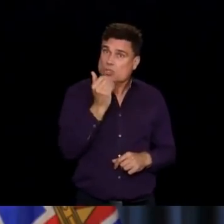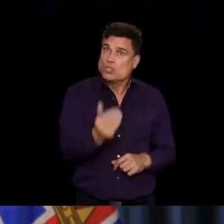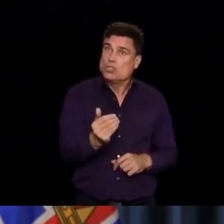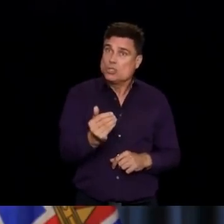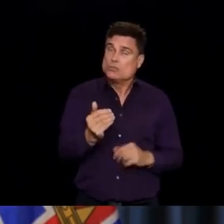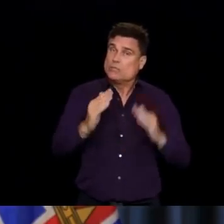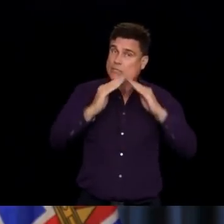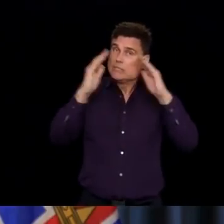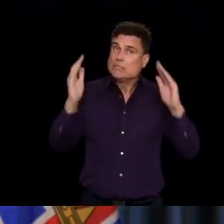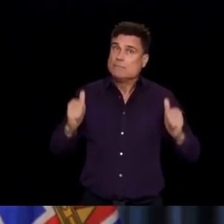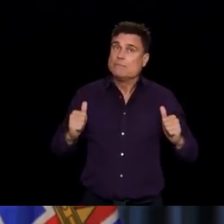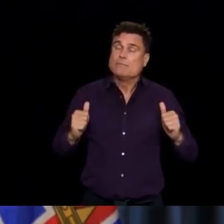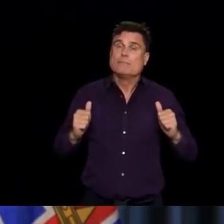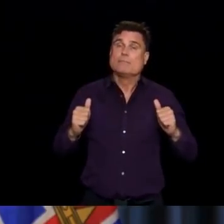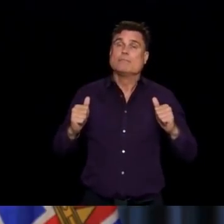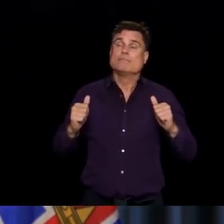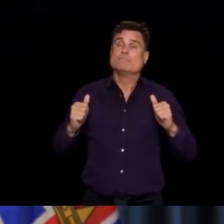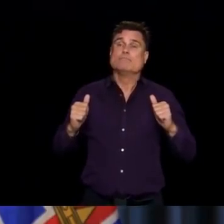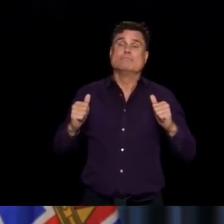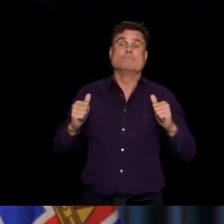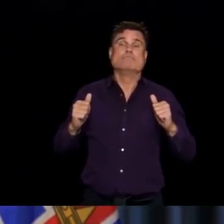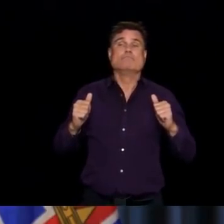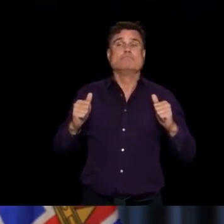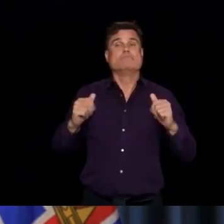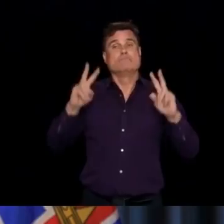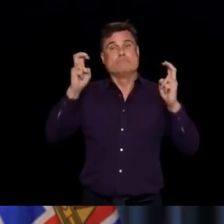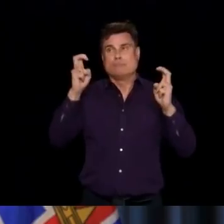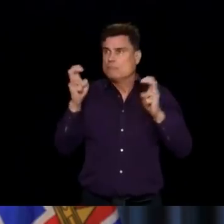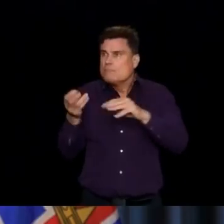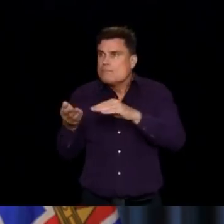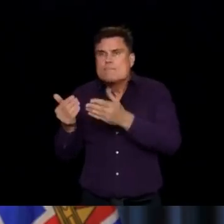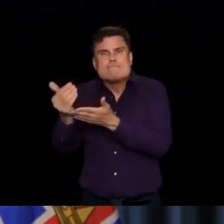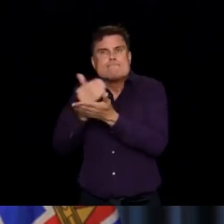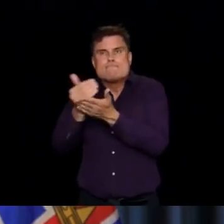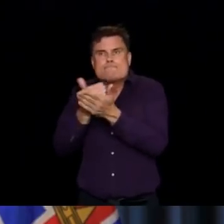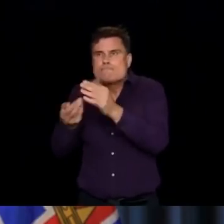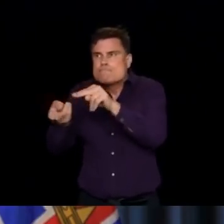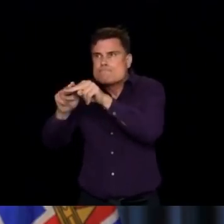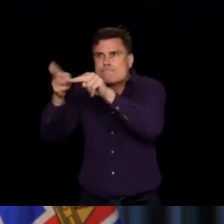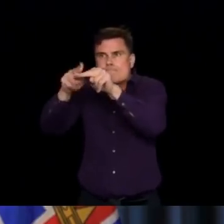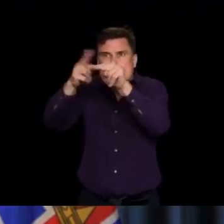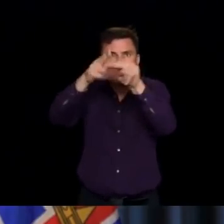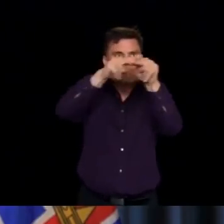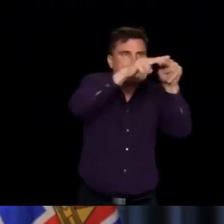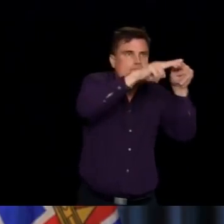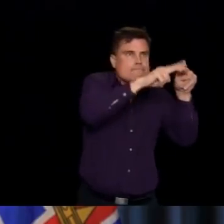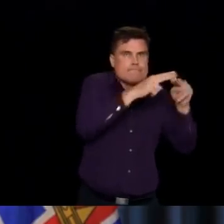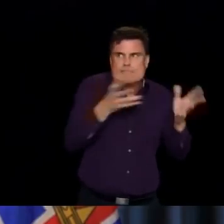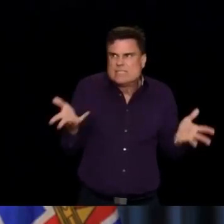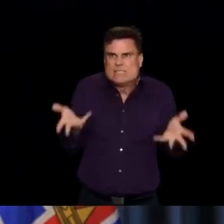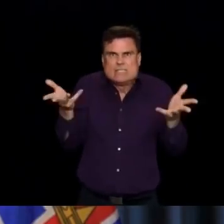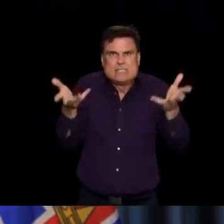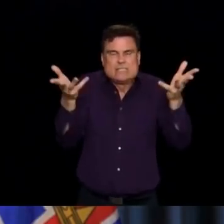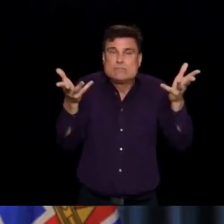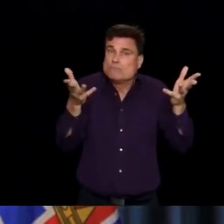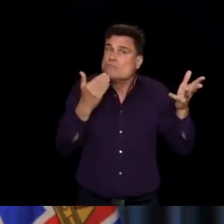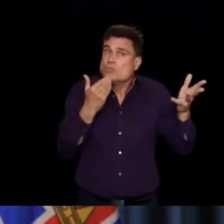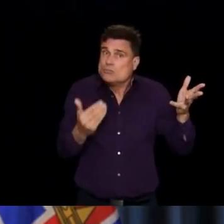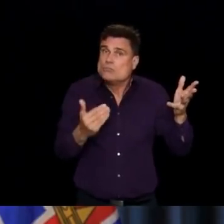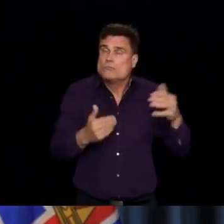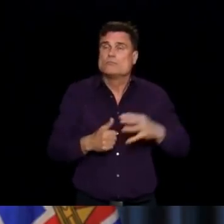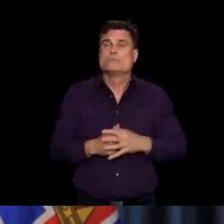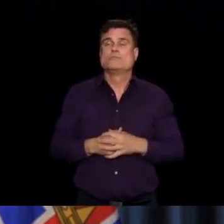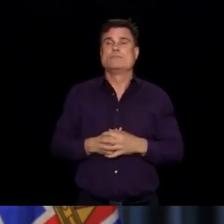So more people are eligible, including people who work in for-profit or non-profit